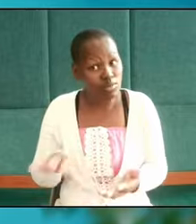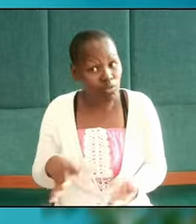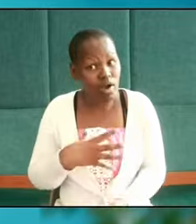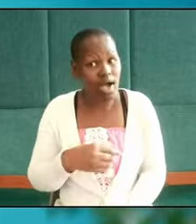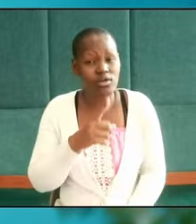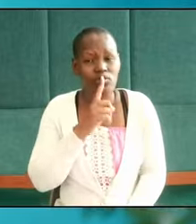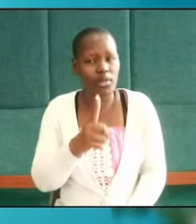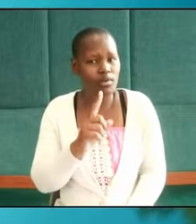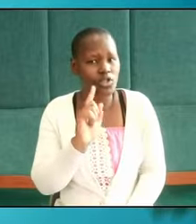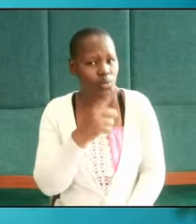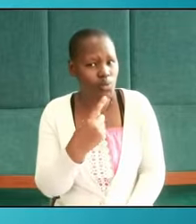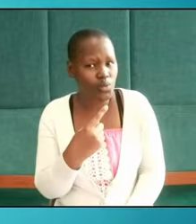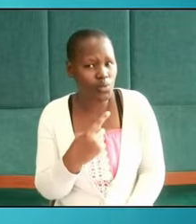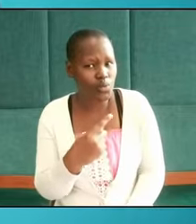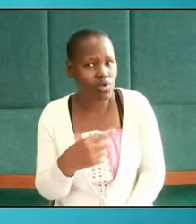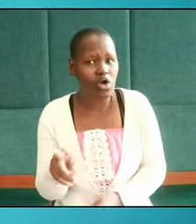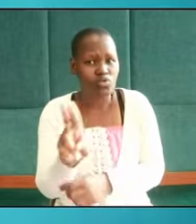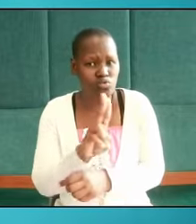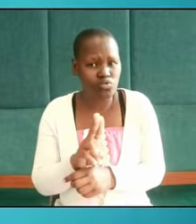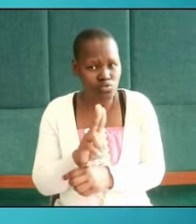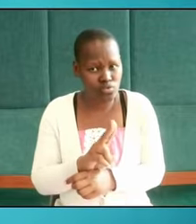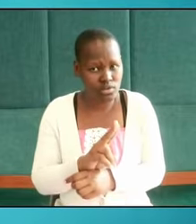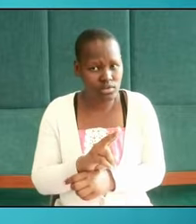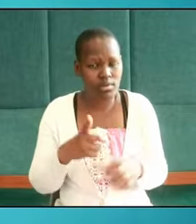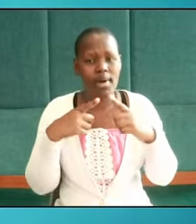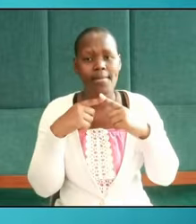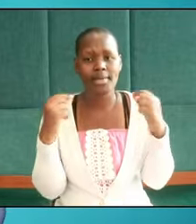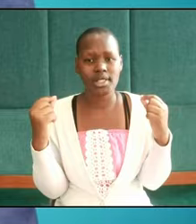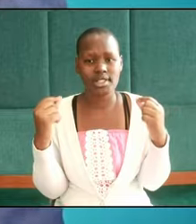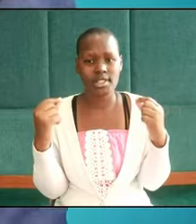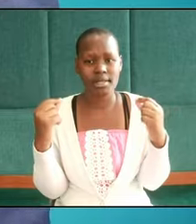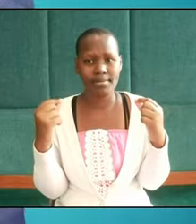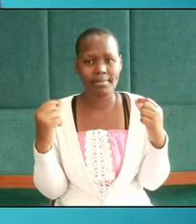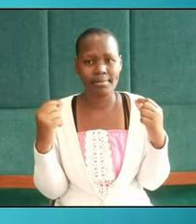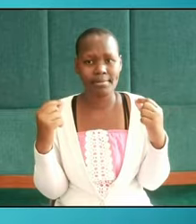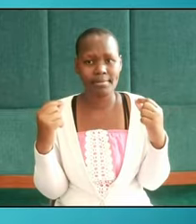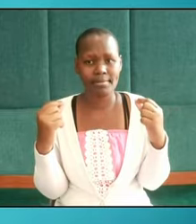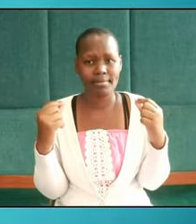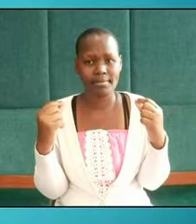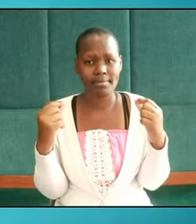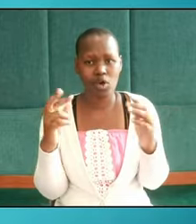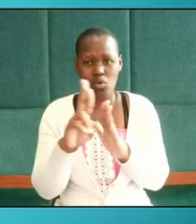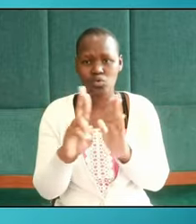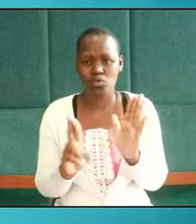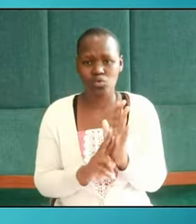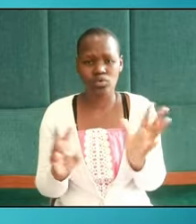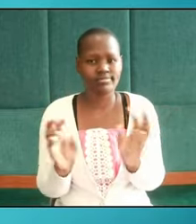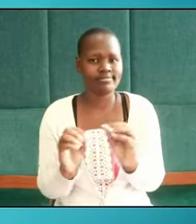that those vessels were to be used by priests could not be overruled